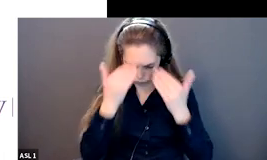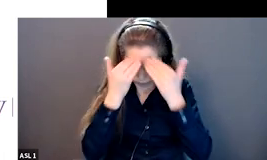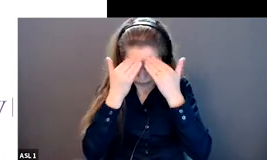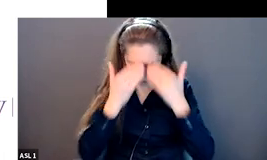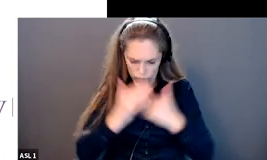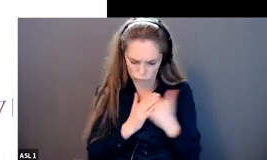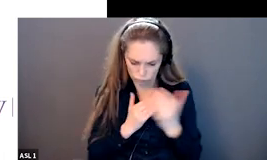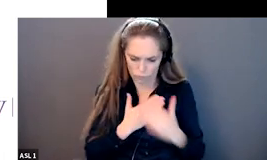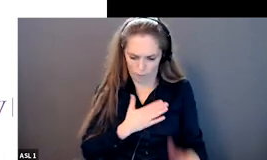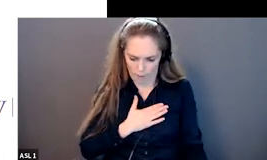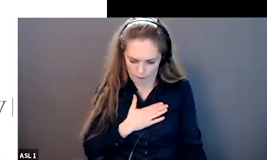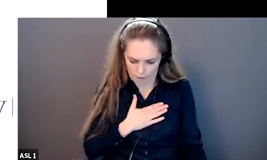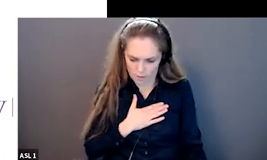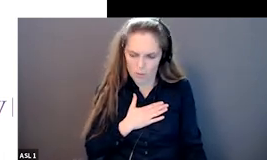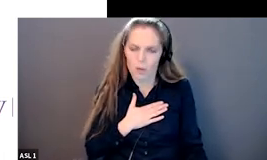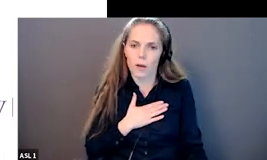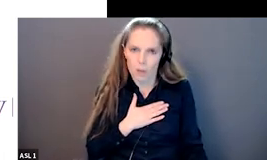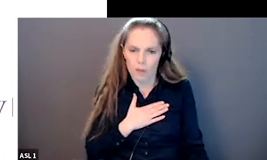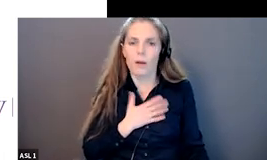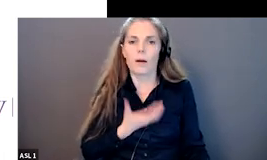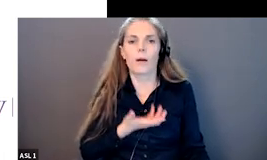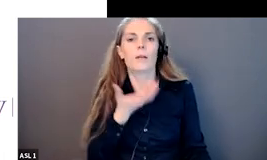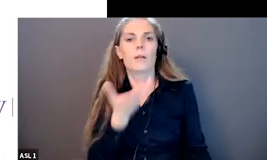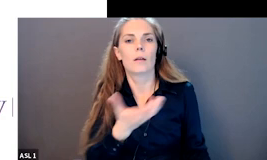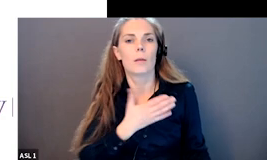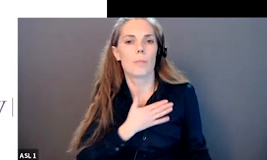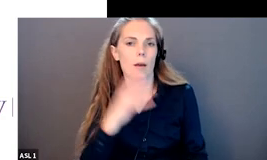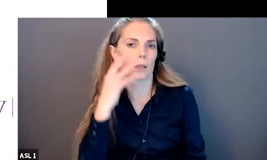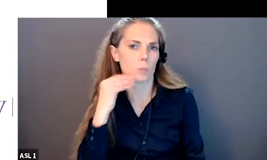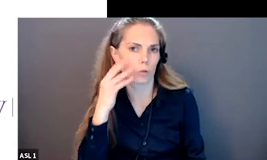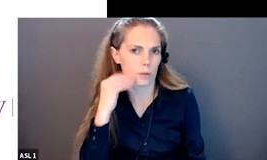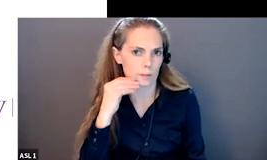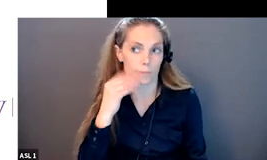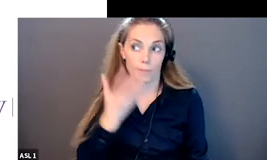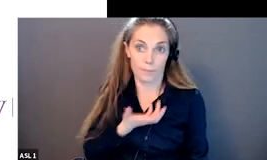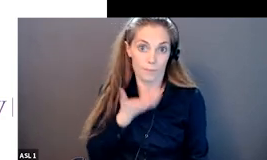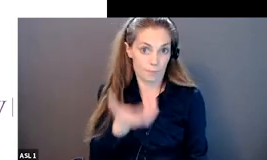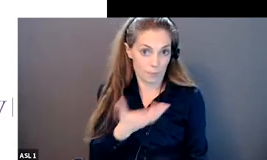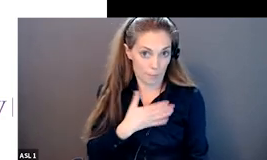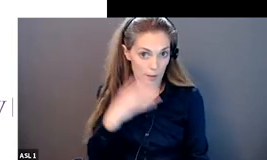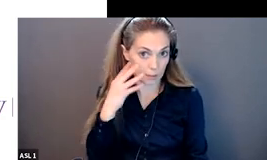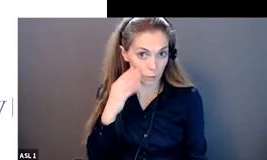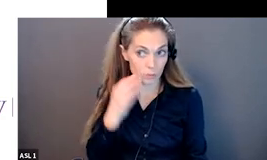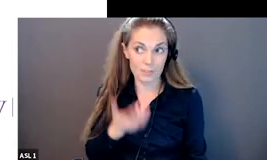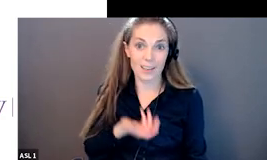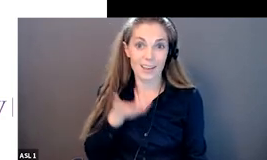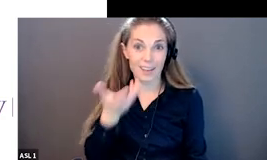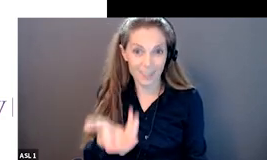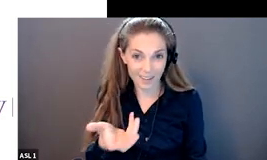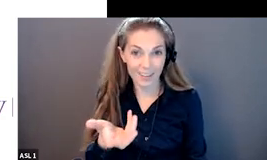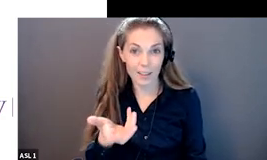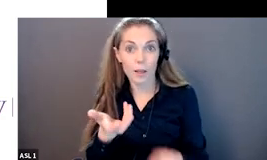talking about our own experiences once we start sharing our own experiences others can identify